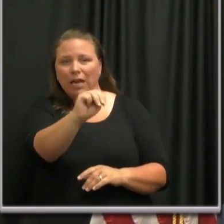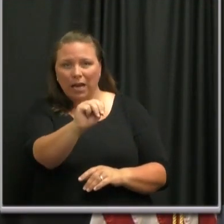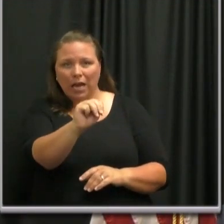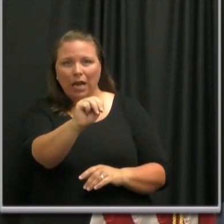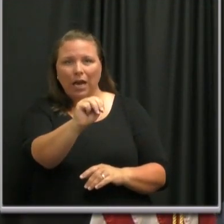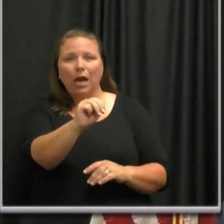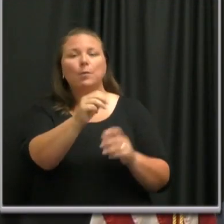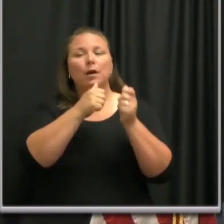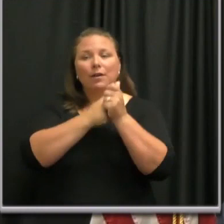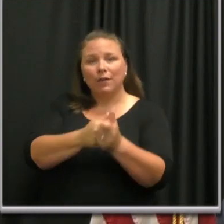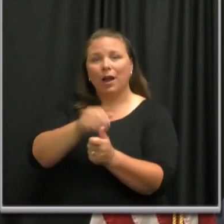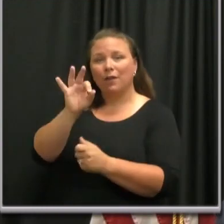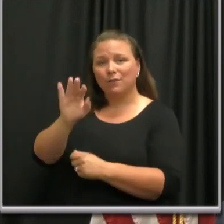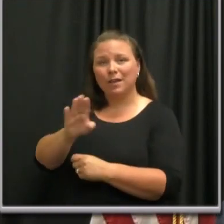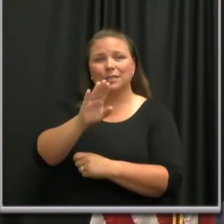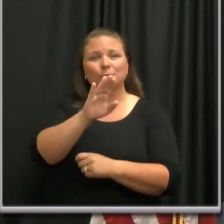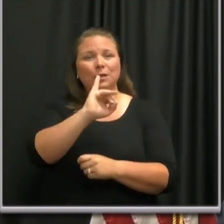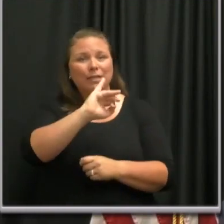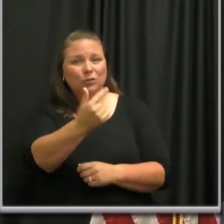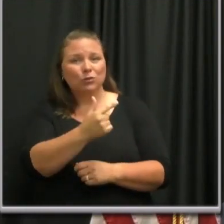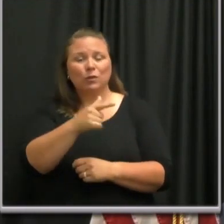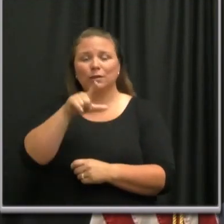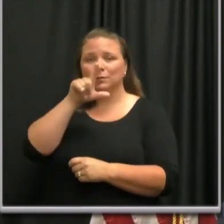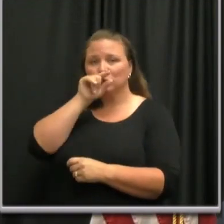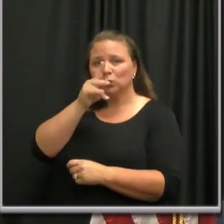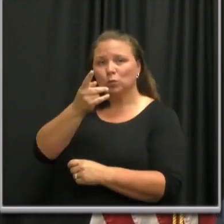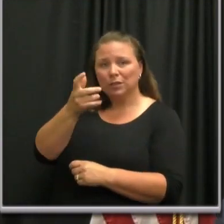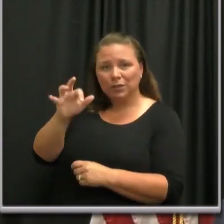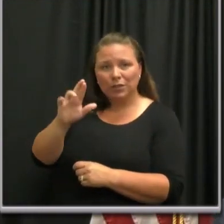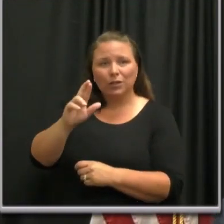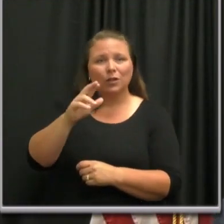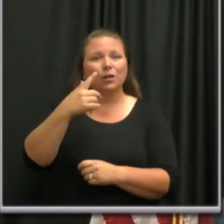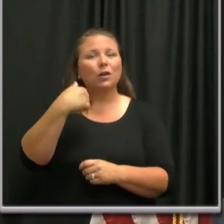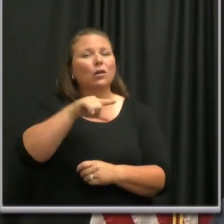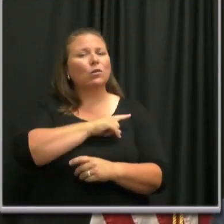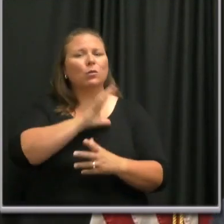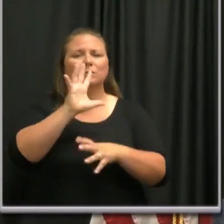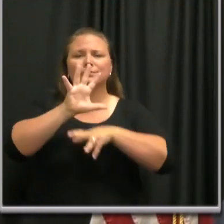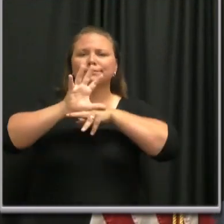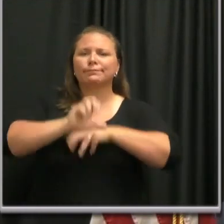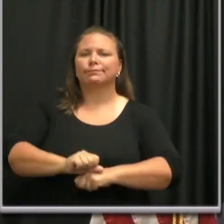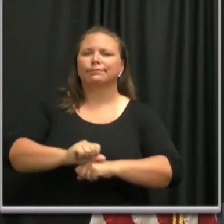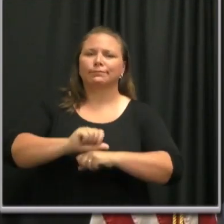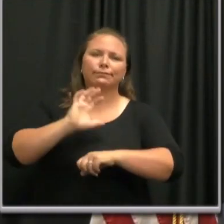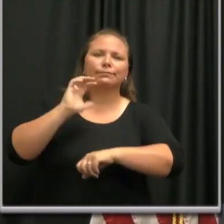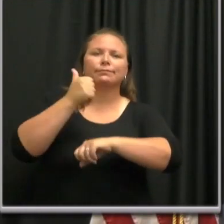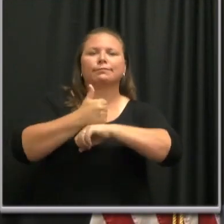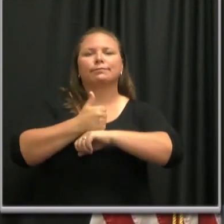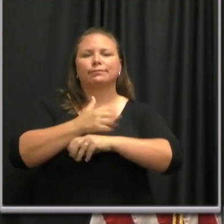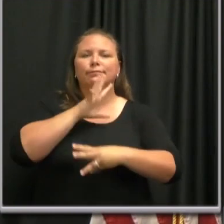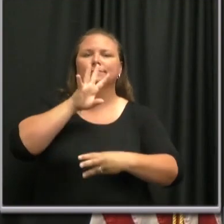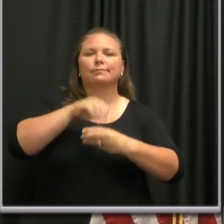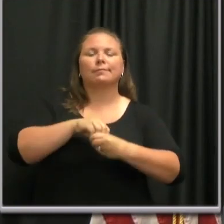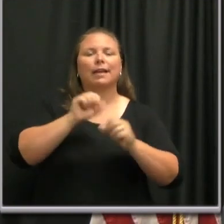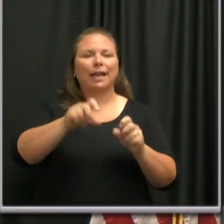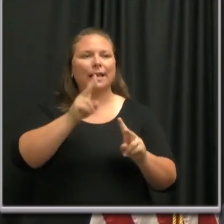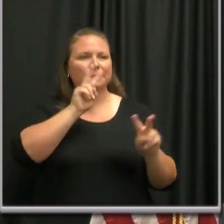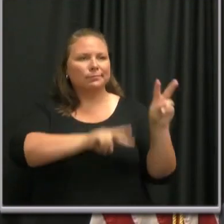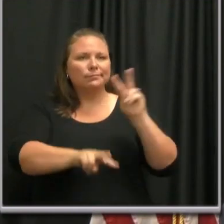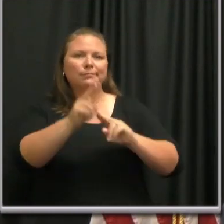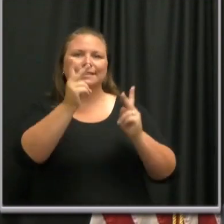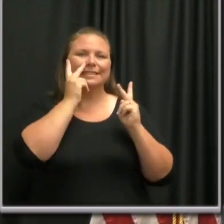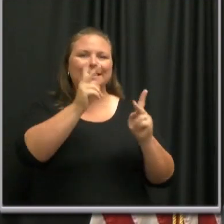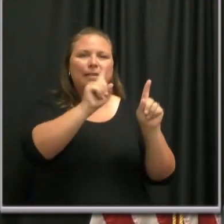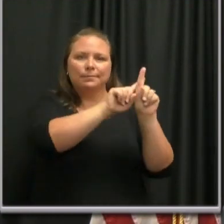Follow on Facebook, follow on Instagram, follow on Twitter. The legacy establishments will all be involved. You'll be able to find where they are.